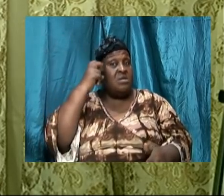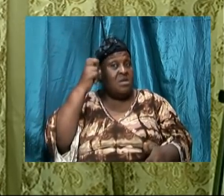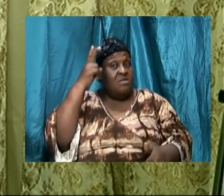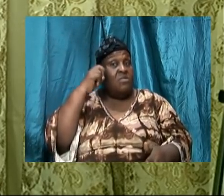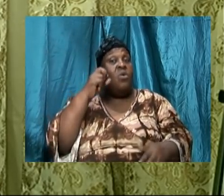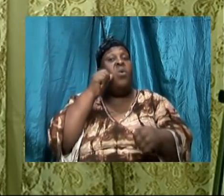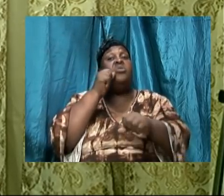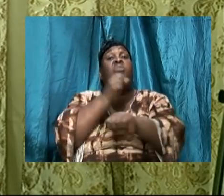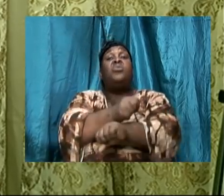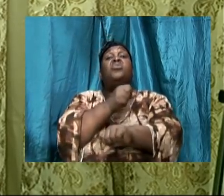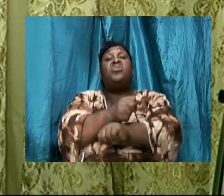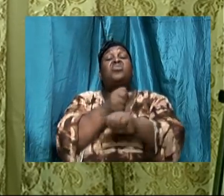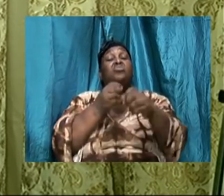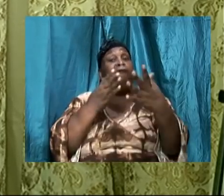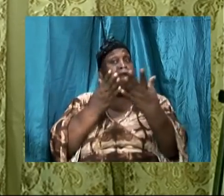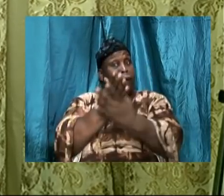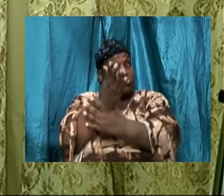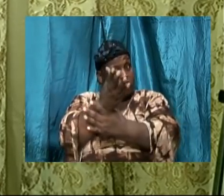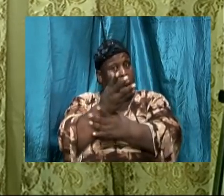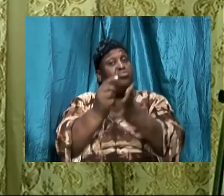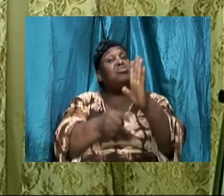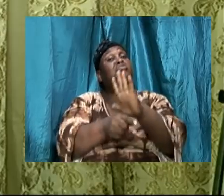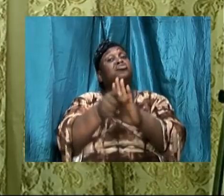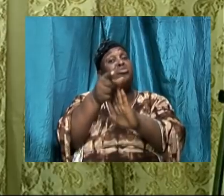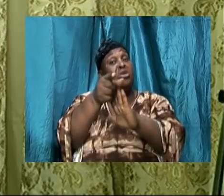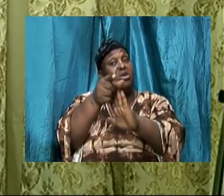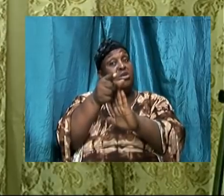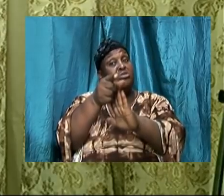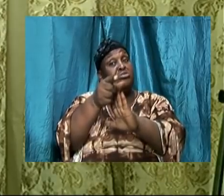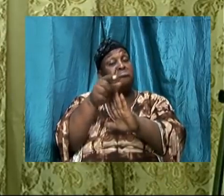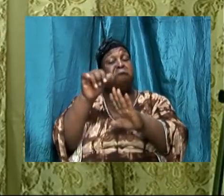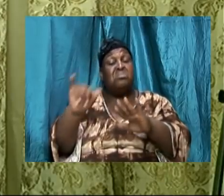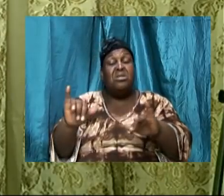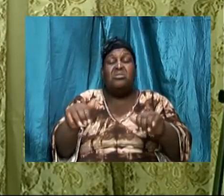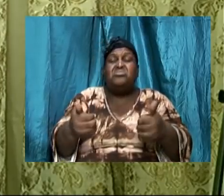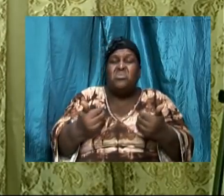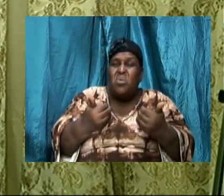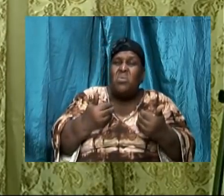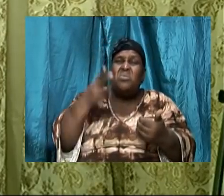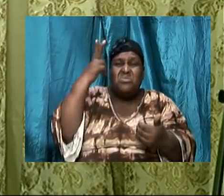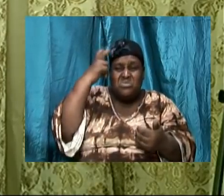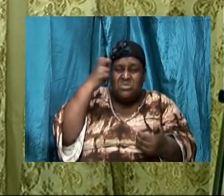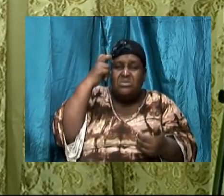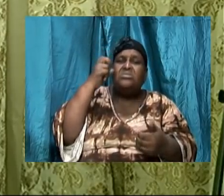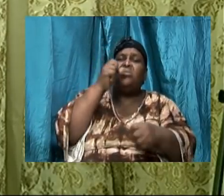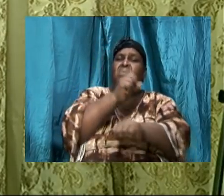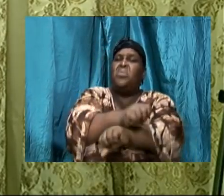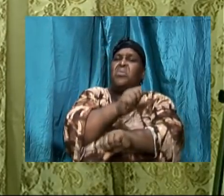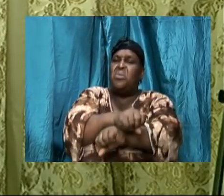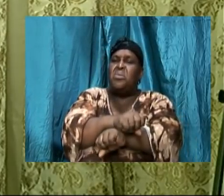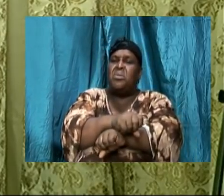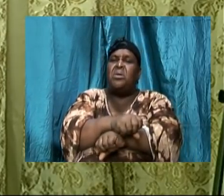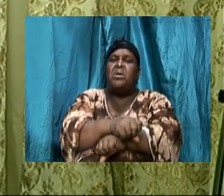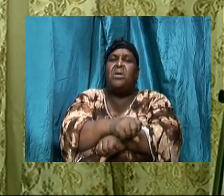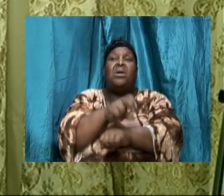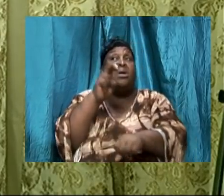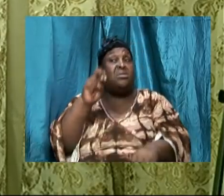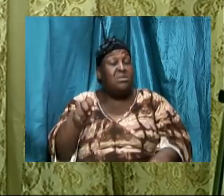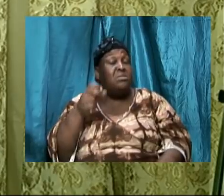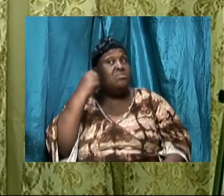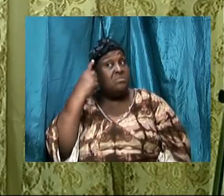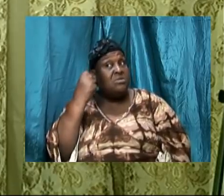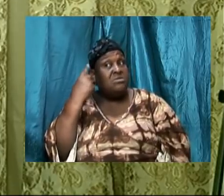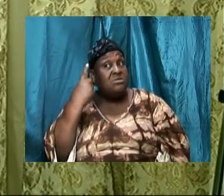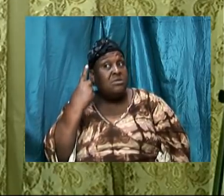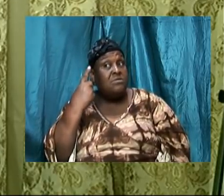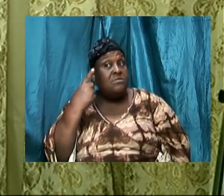make no mistake about it and that is how Satan works and we need to understand I'm going to show